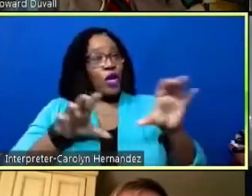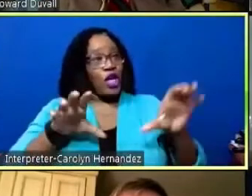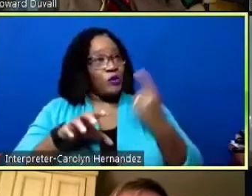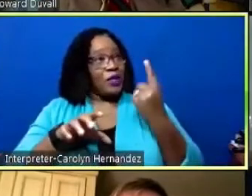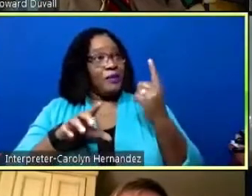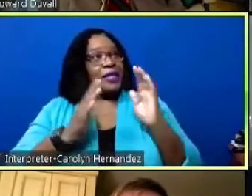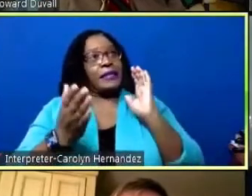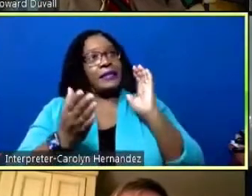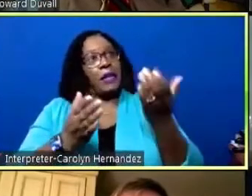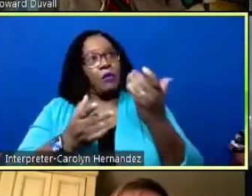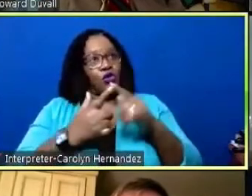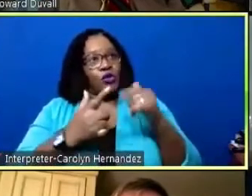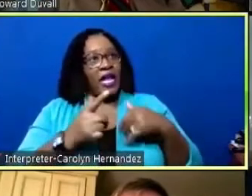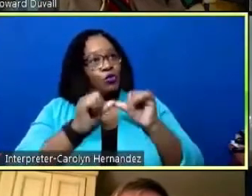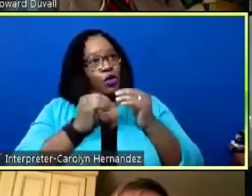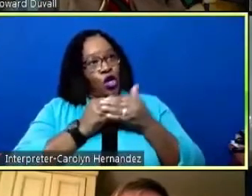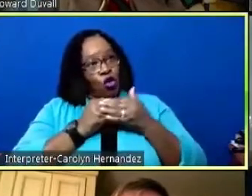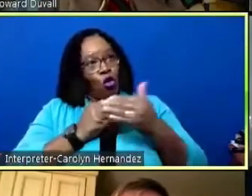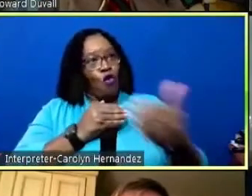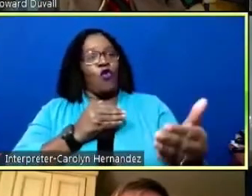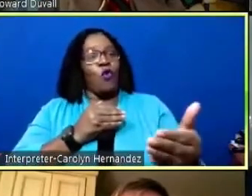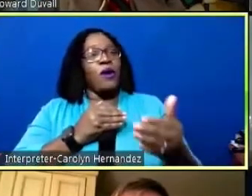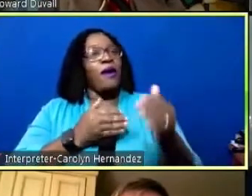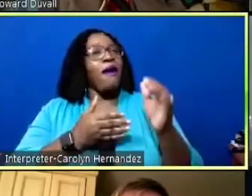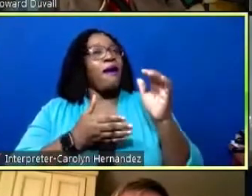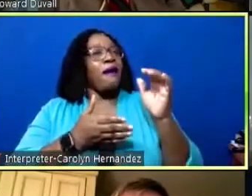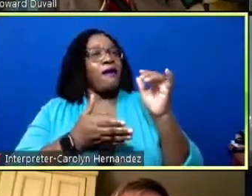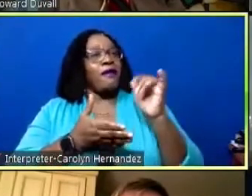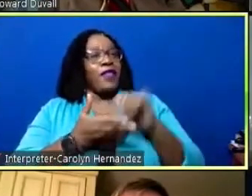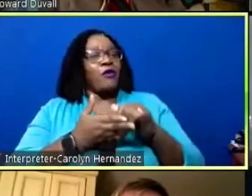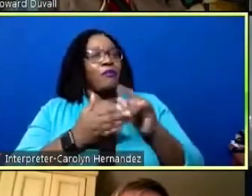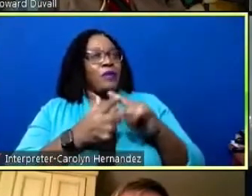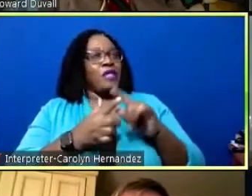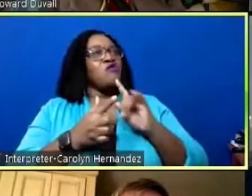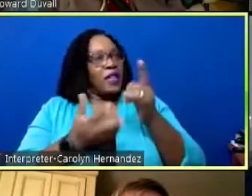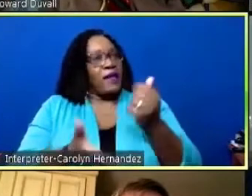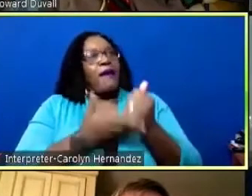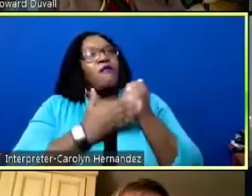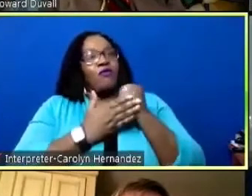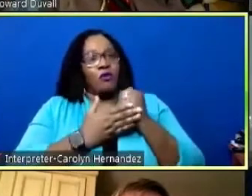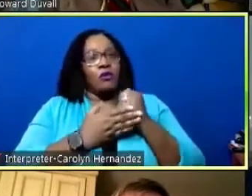get and own if they had away and so will make you have things in